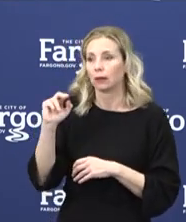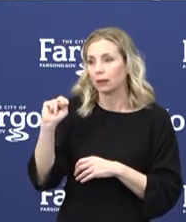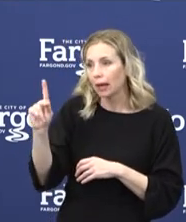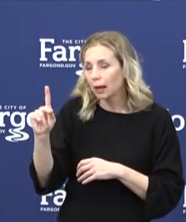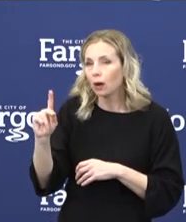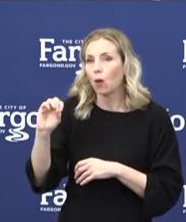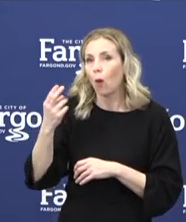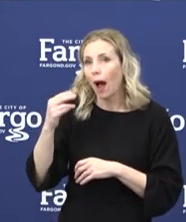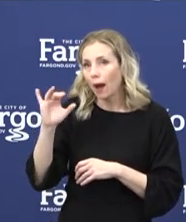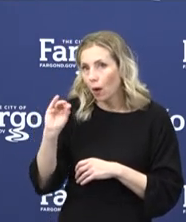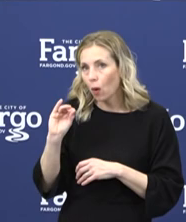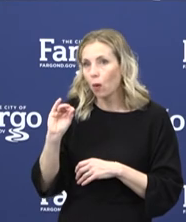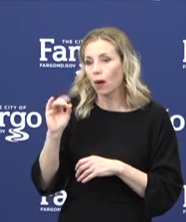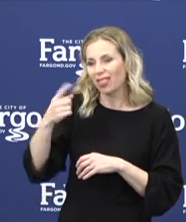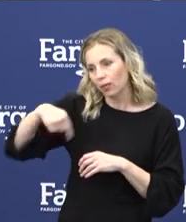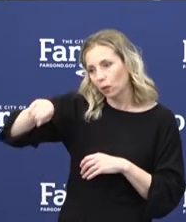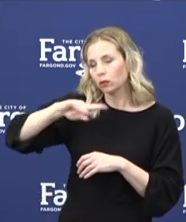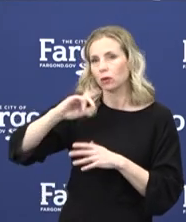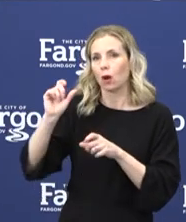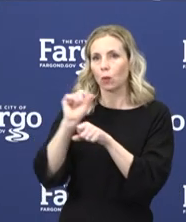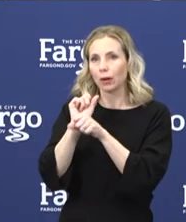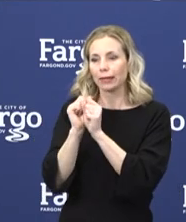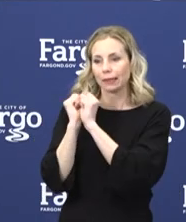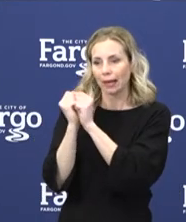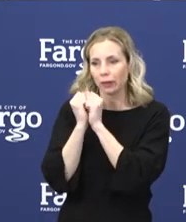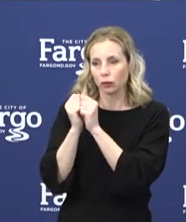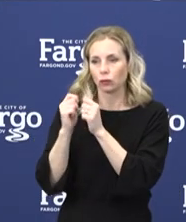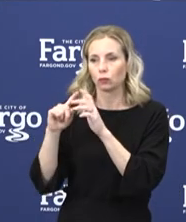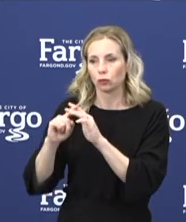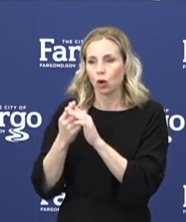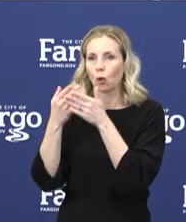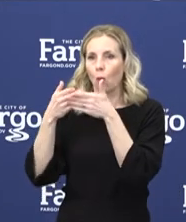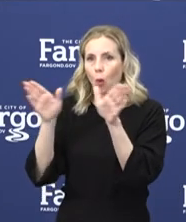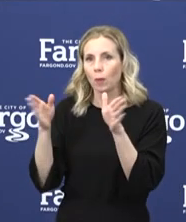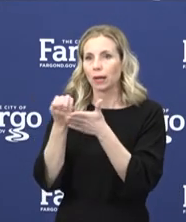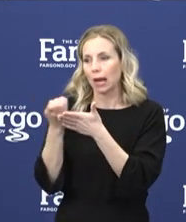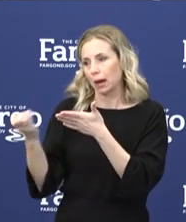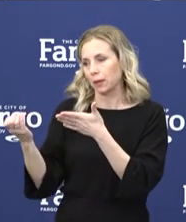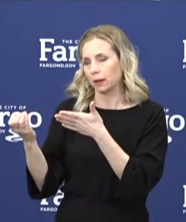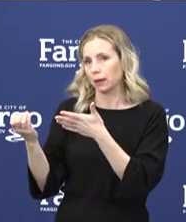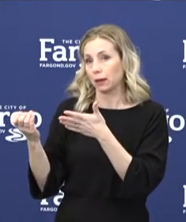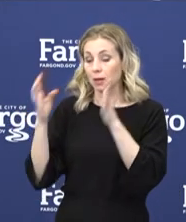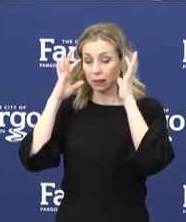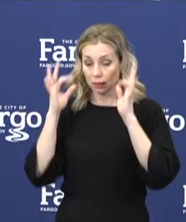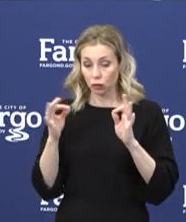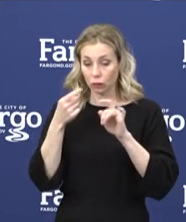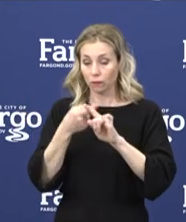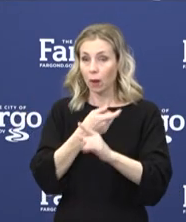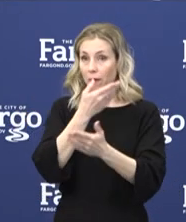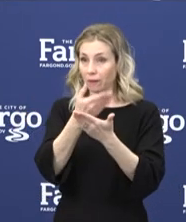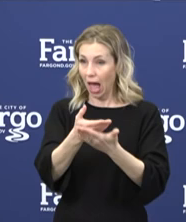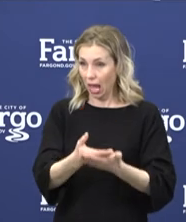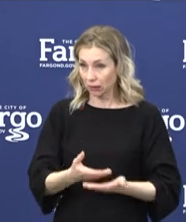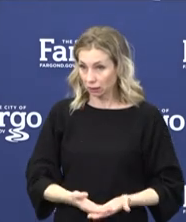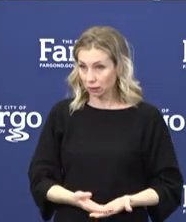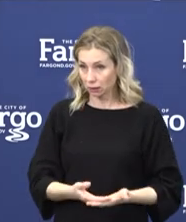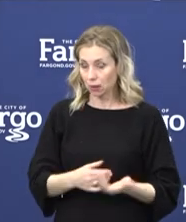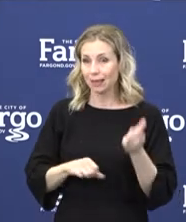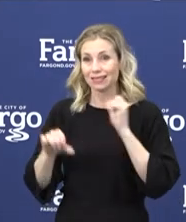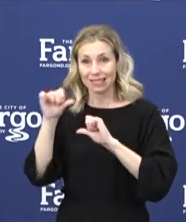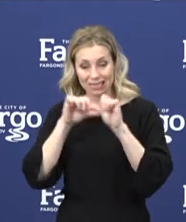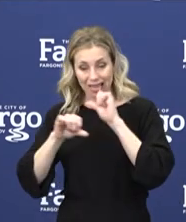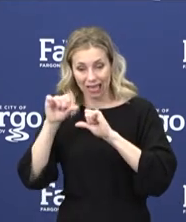will work in close coordination to reopen the economy. Decisions will be based on facts, science, and recommendations